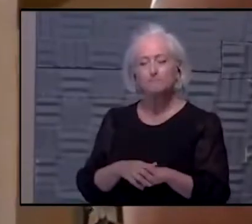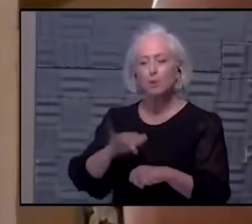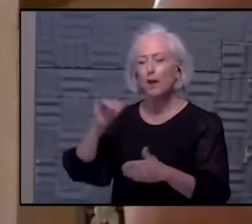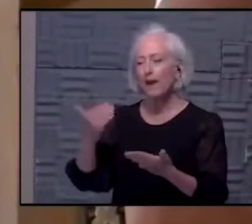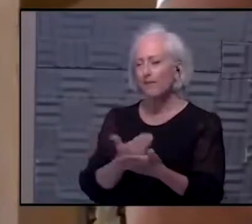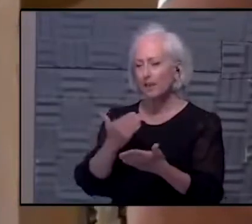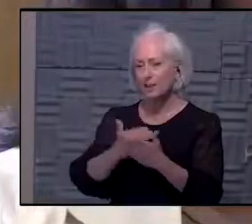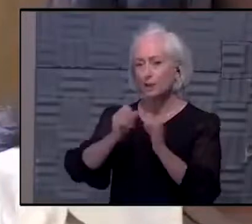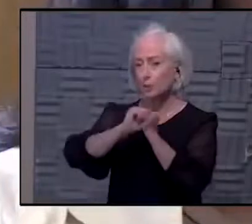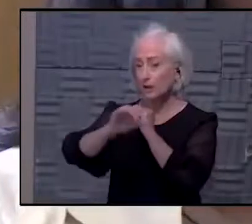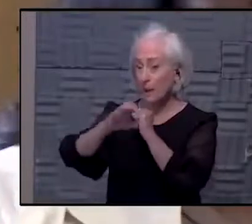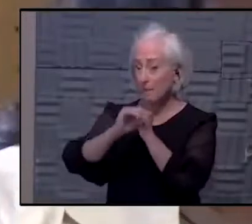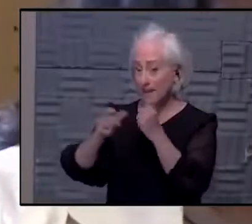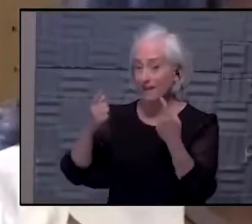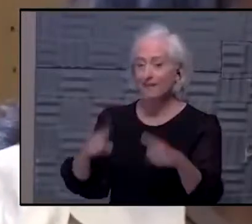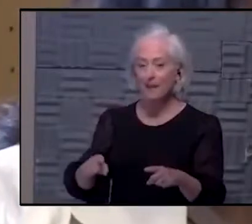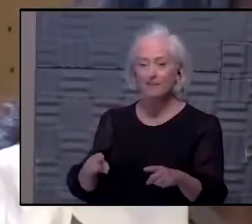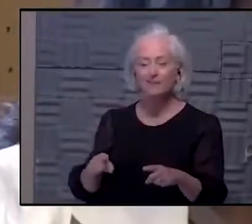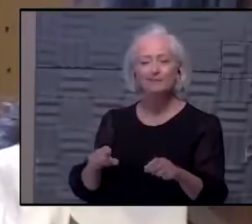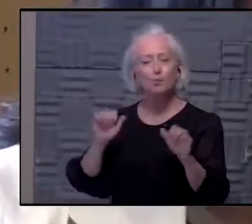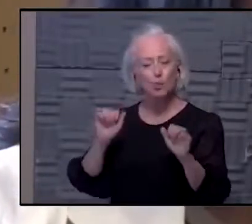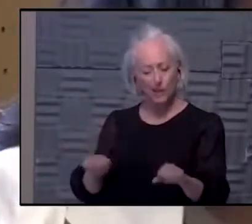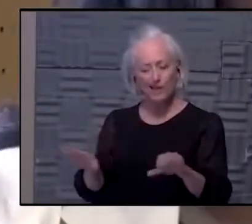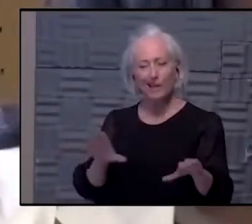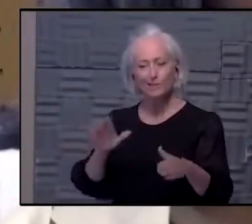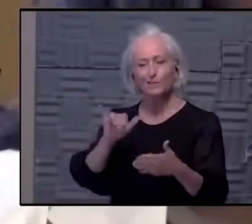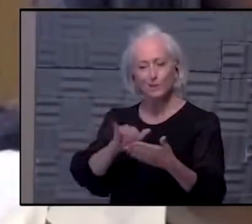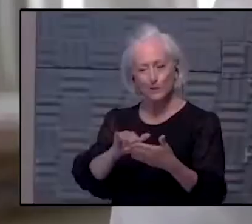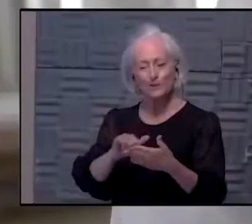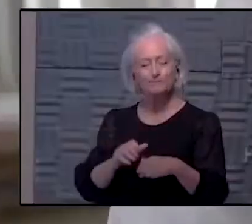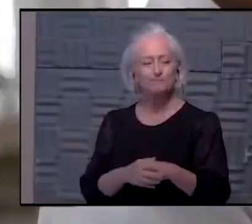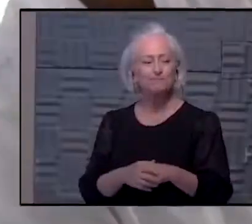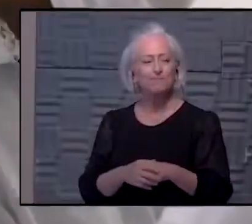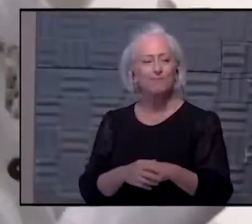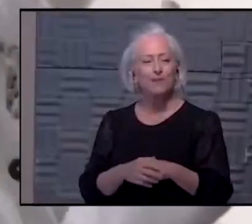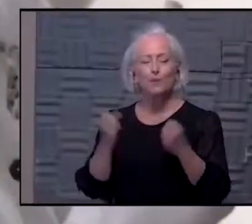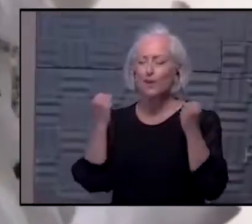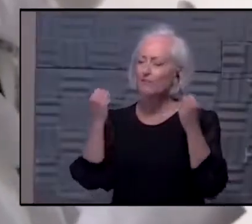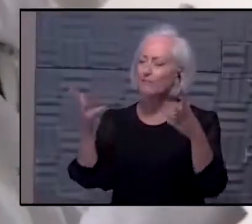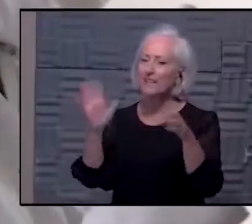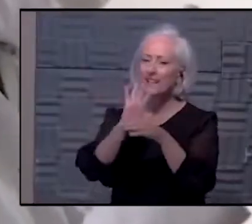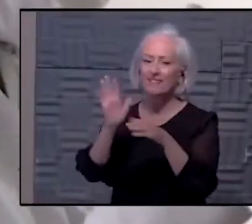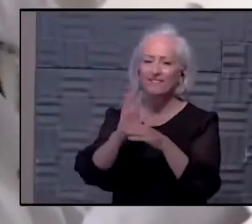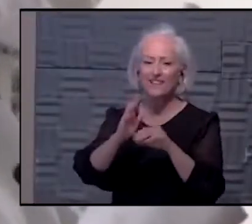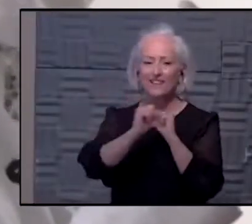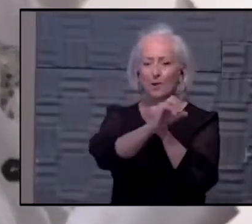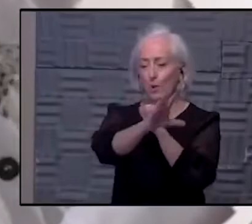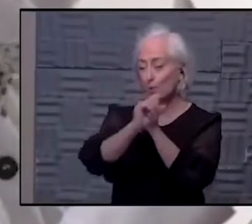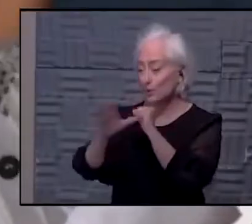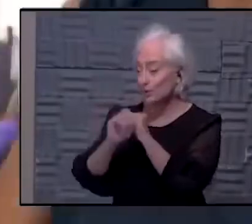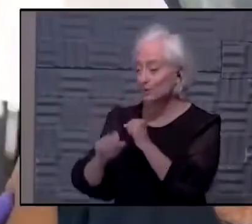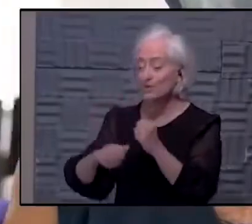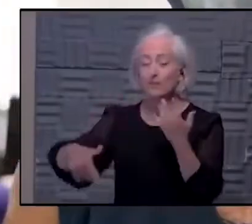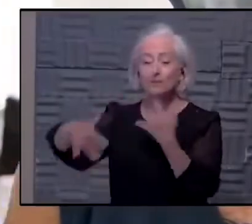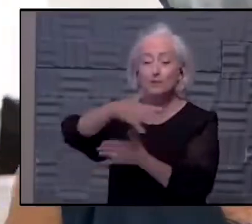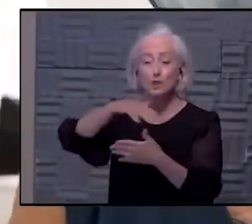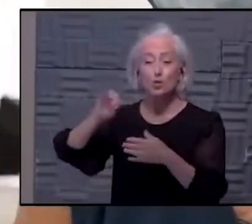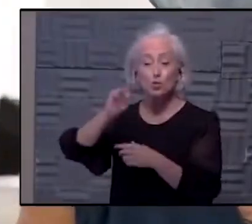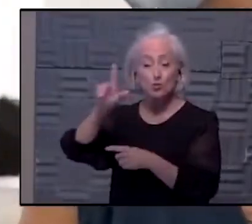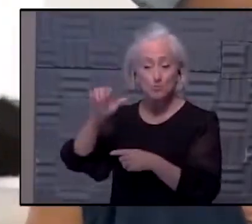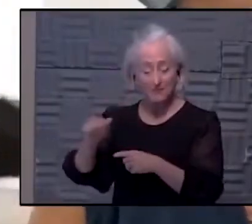centered around this idea that we can do it. So there's lots of videos out there. There are social media materials out there.